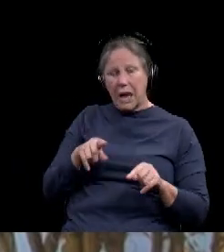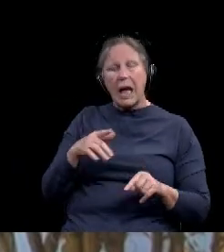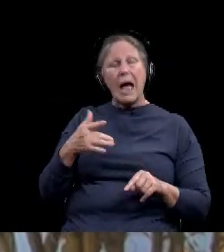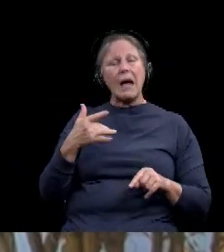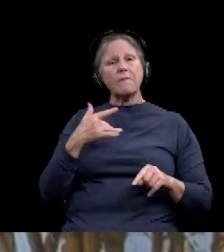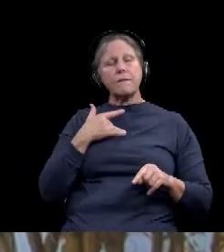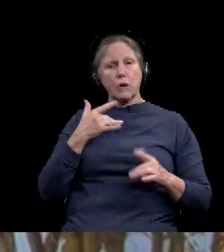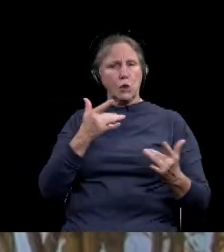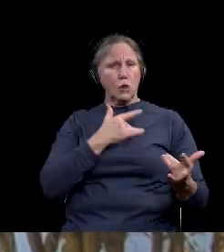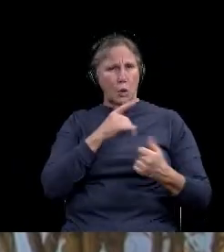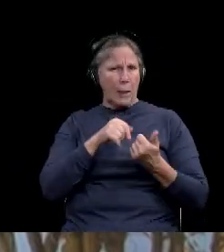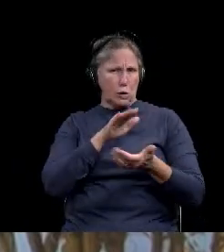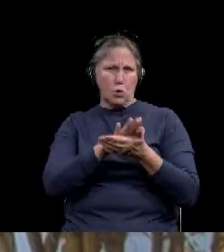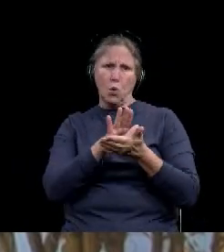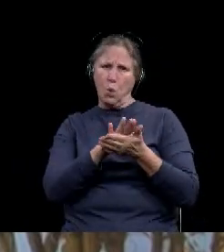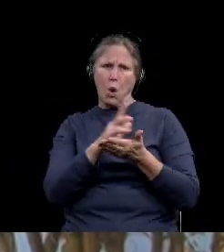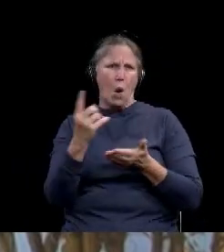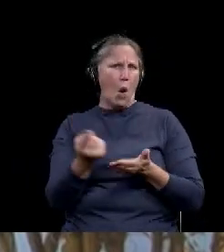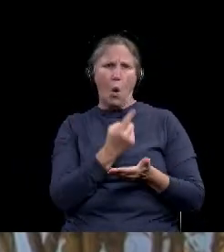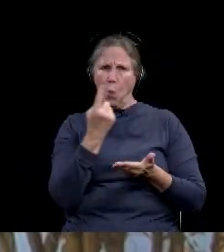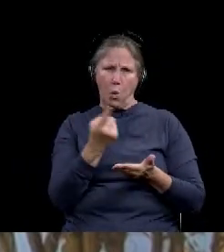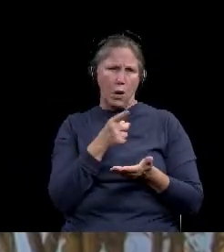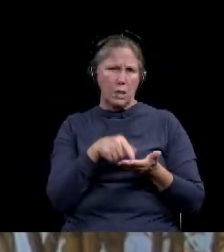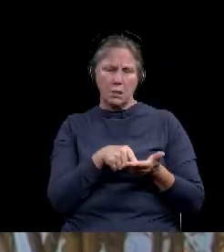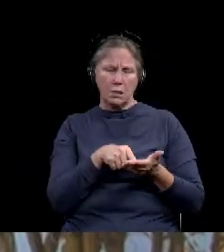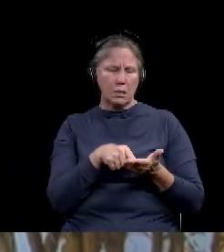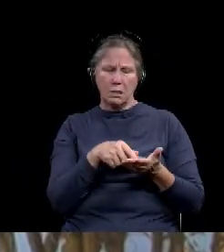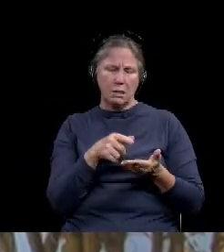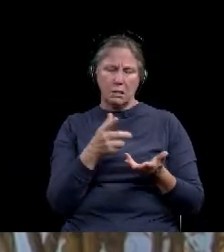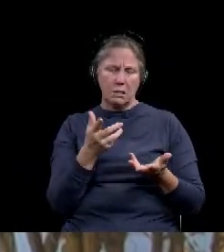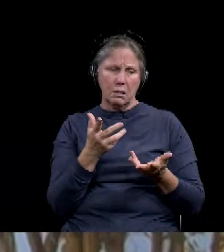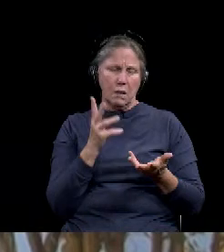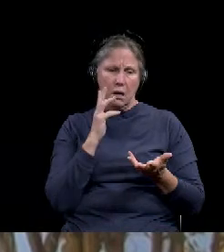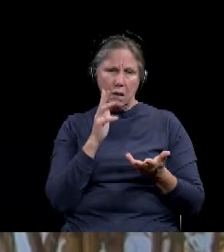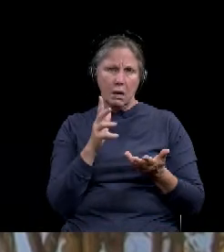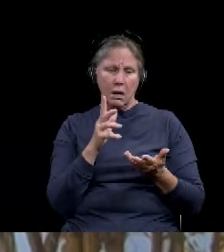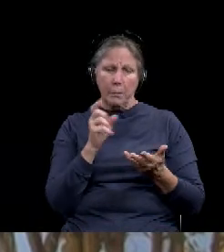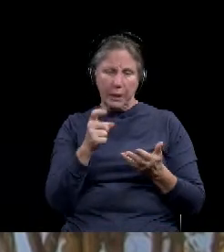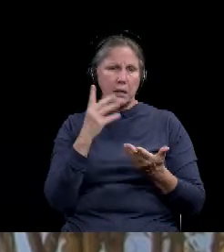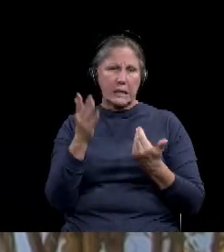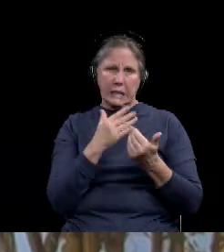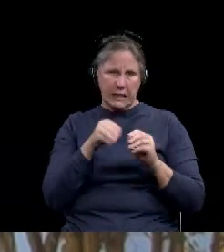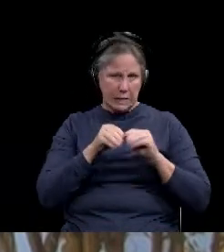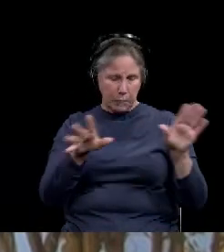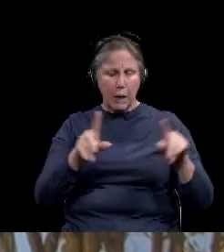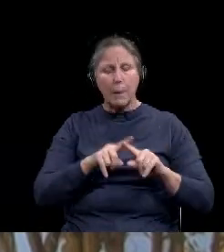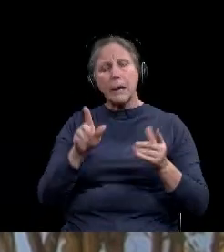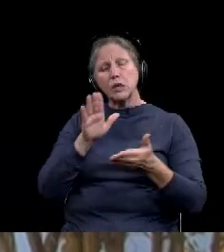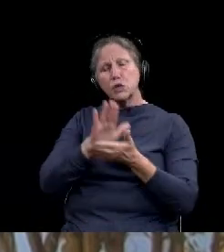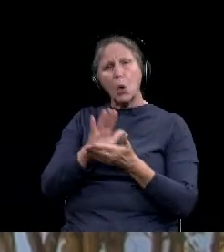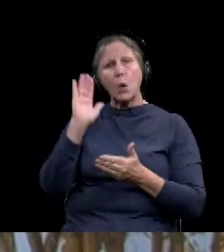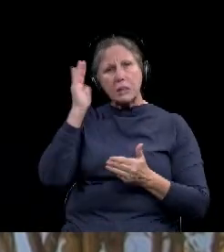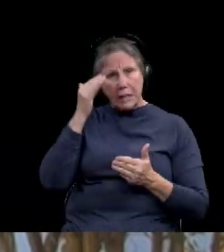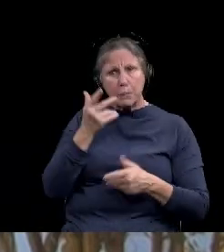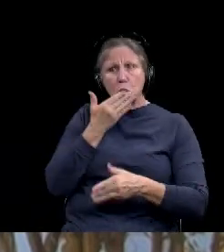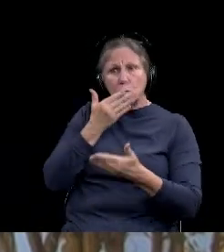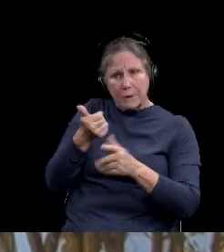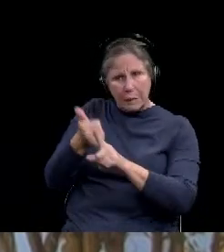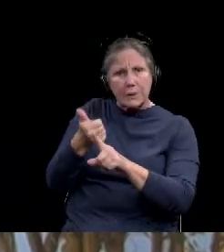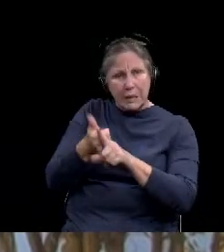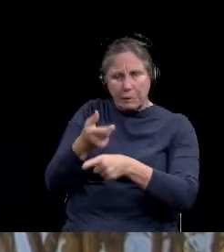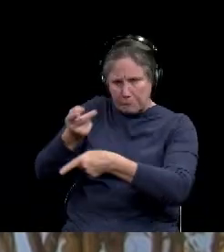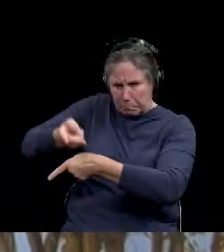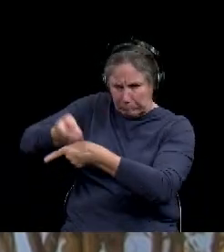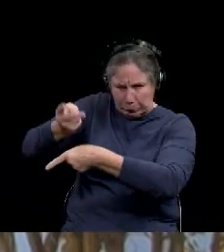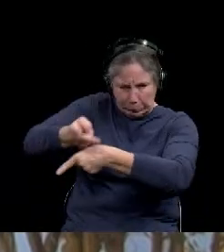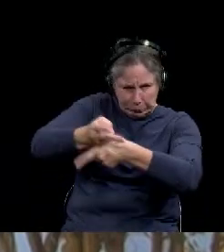concern about schools, that that's a positive, that's not, uh, an opportunity for spread, but the schools seem to be doing such a great job, uh,